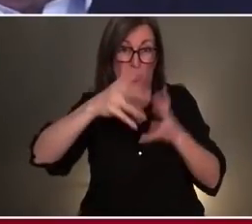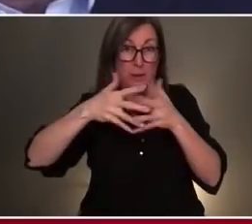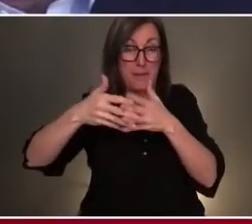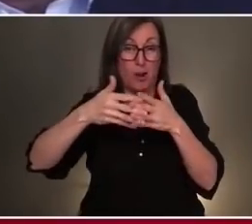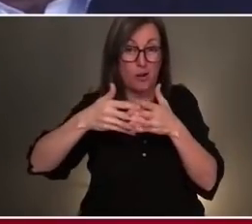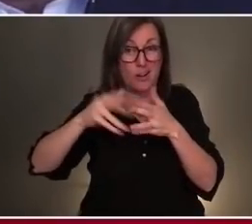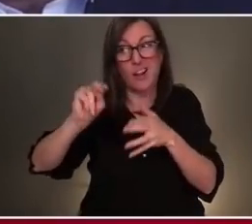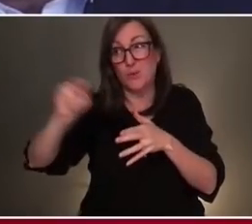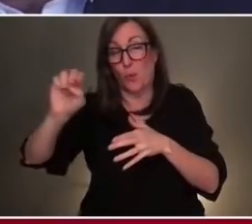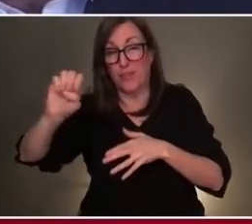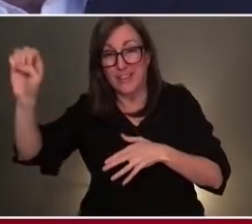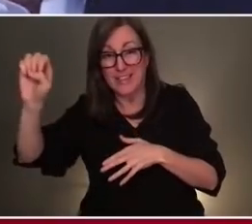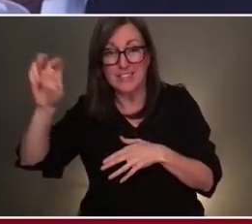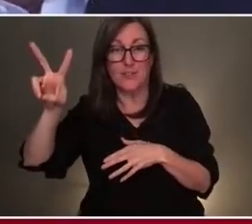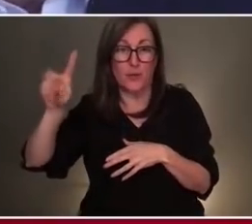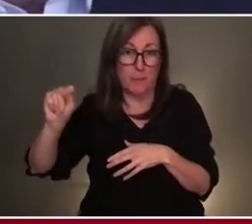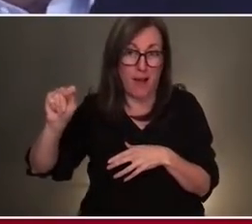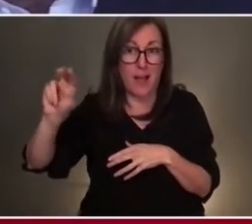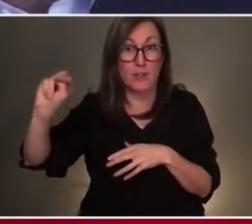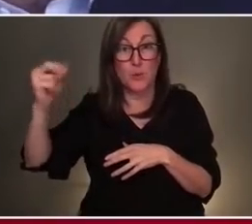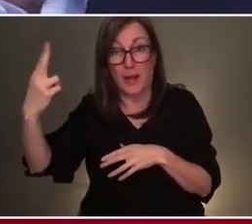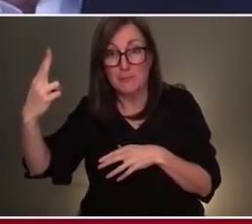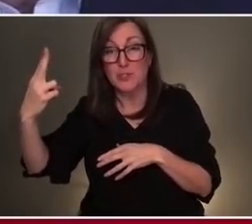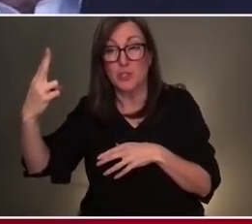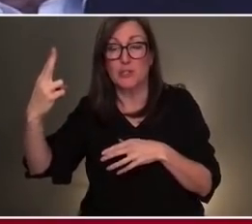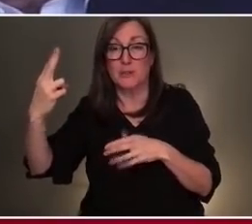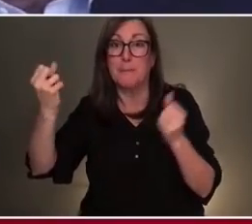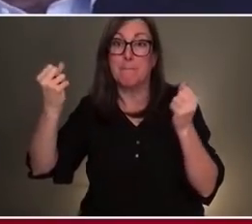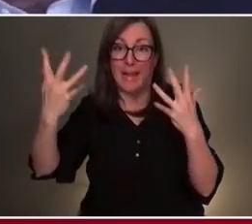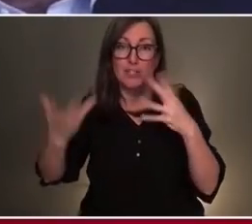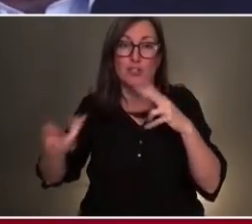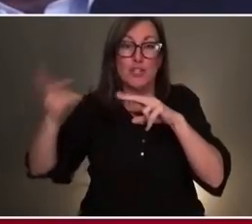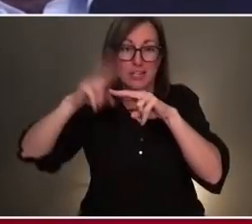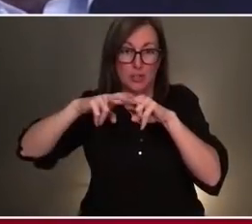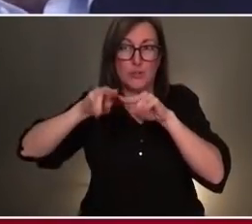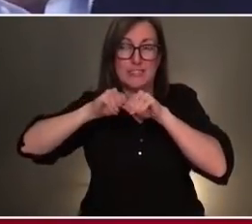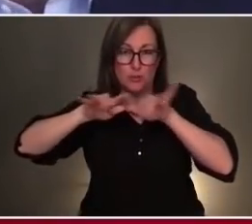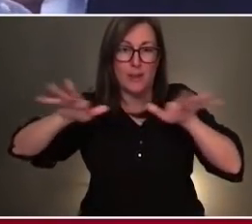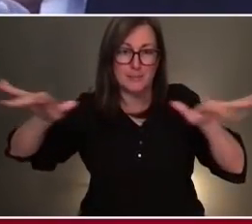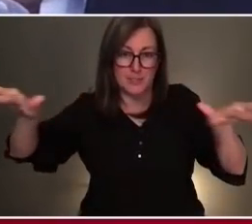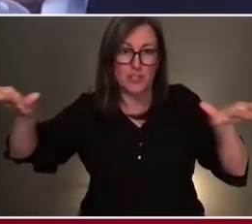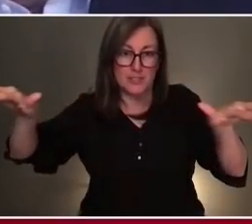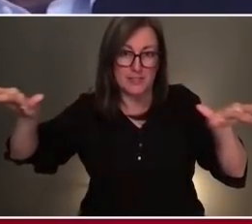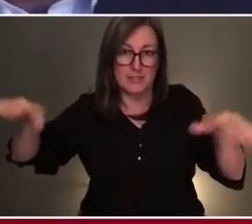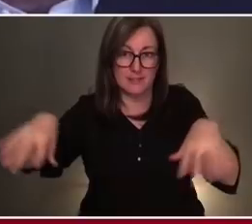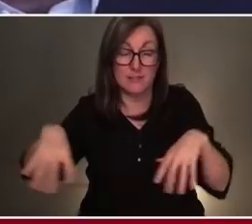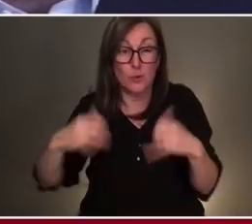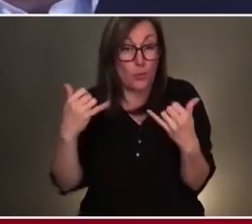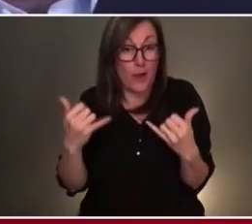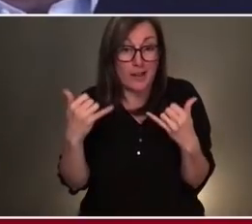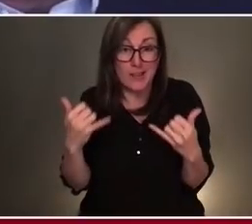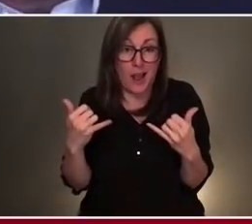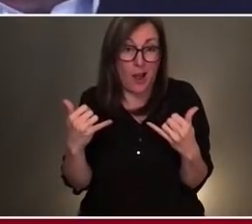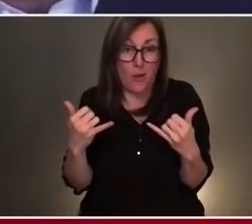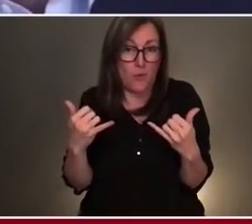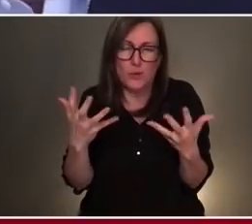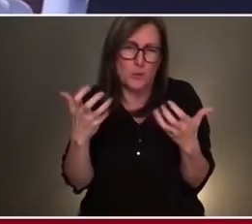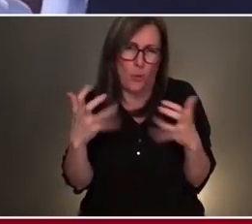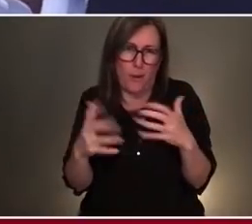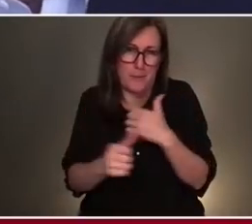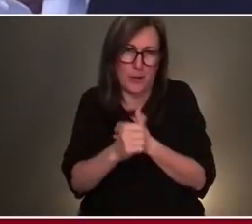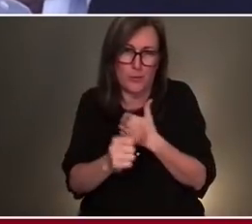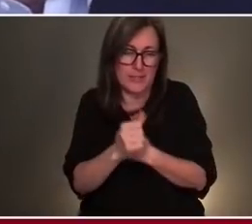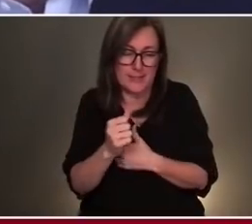the Northeast, Vermont, New Hampshire, we're seeing major increases in transmission. This isn't a time that you want to put yourself at risk